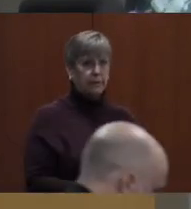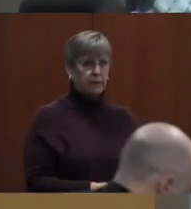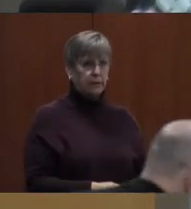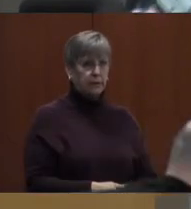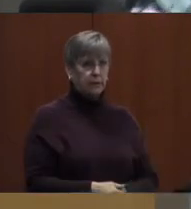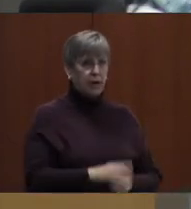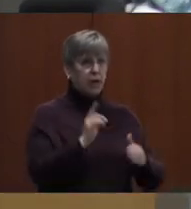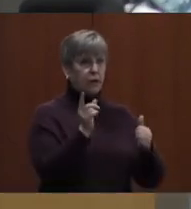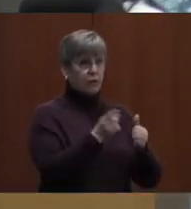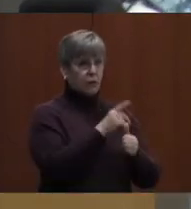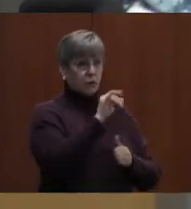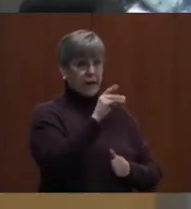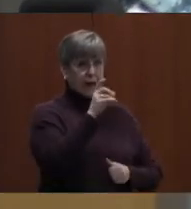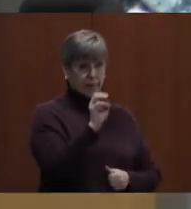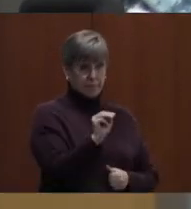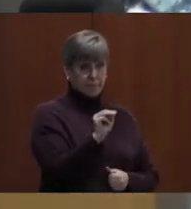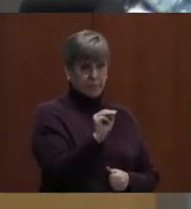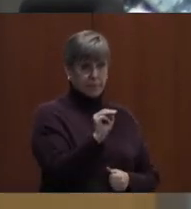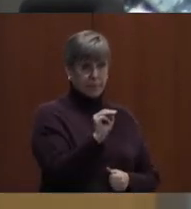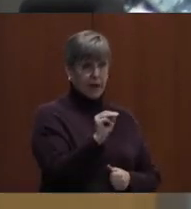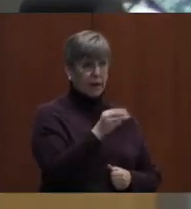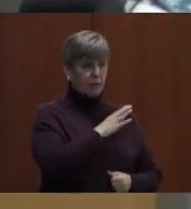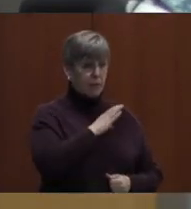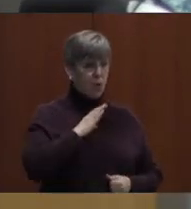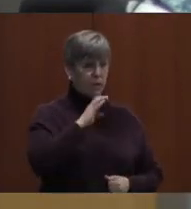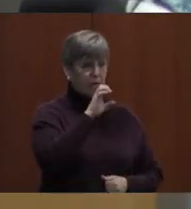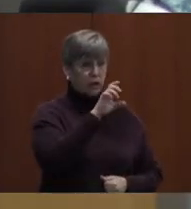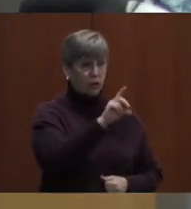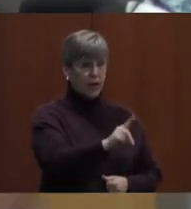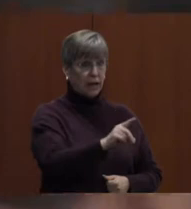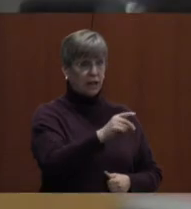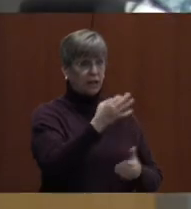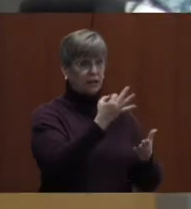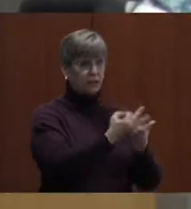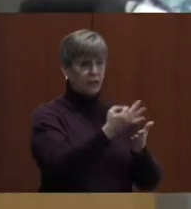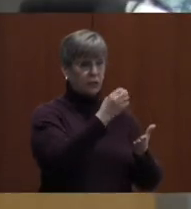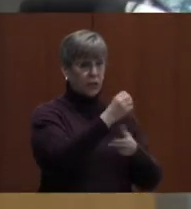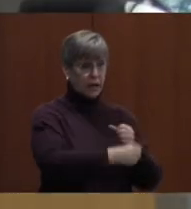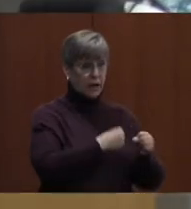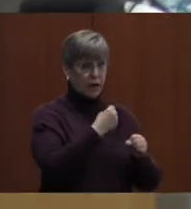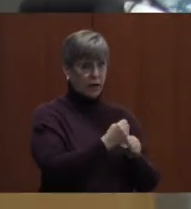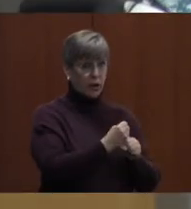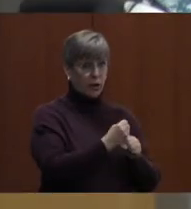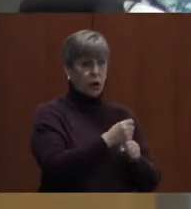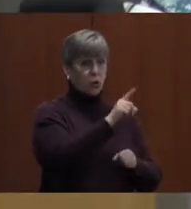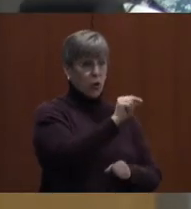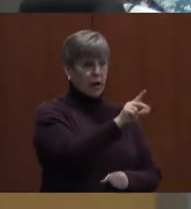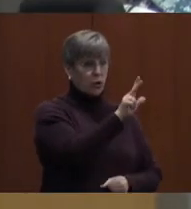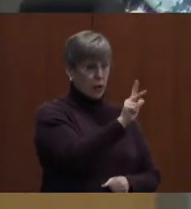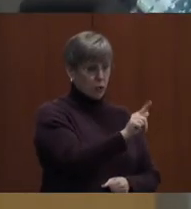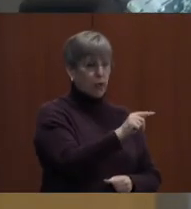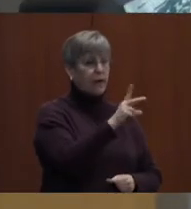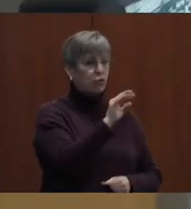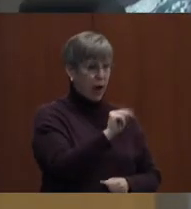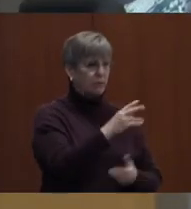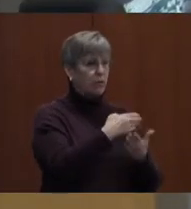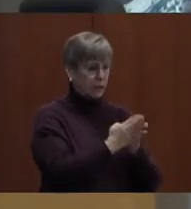First item is the Board of Education's fiscal year 2023 draft budget.